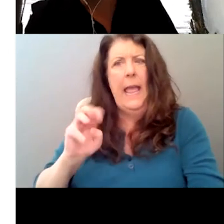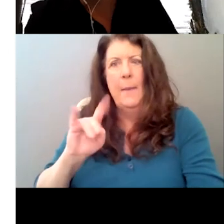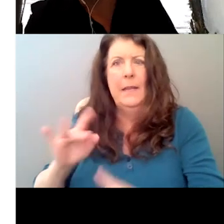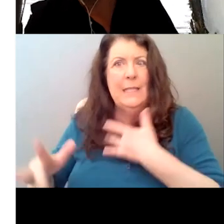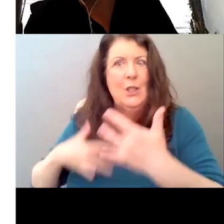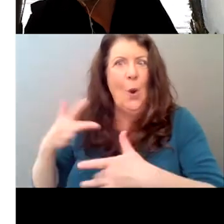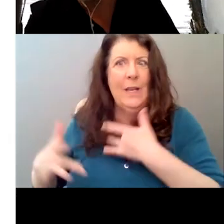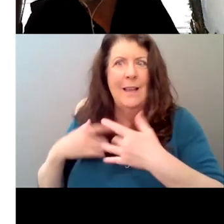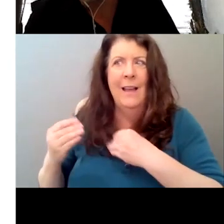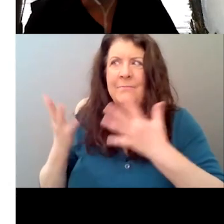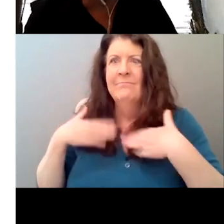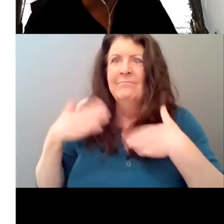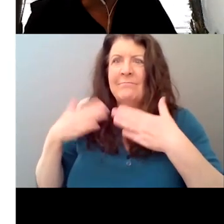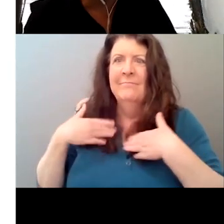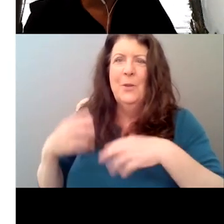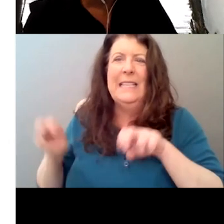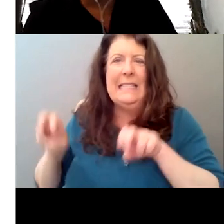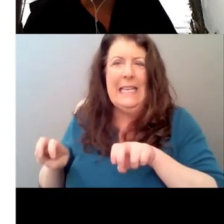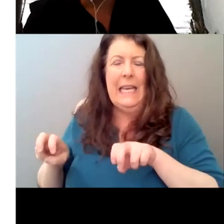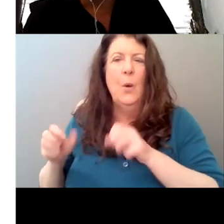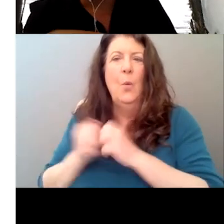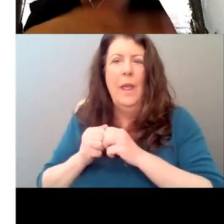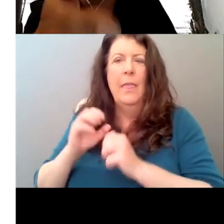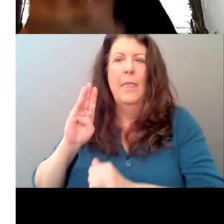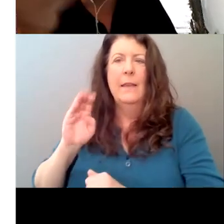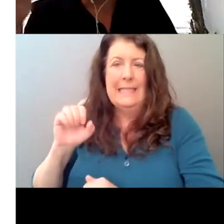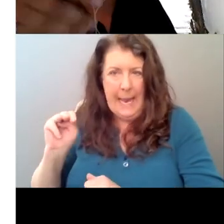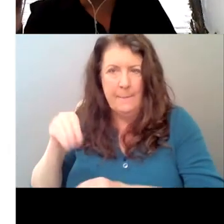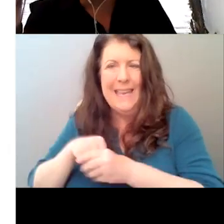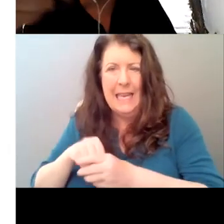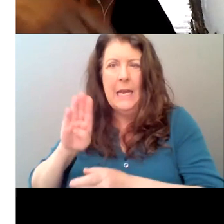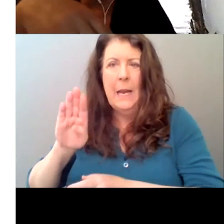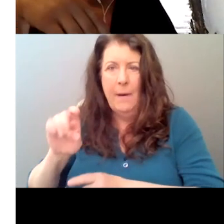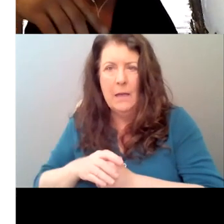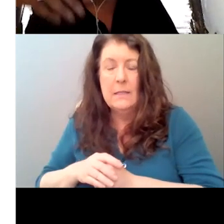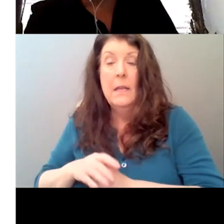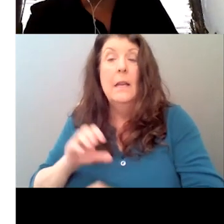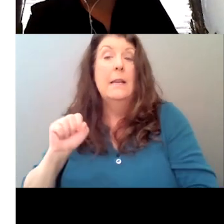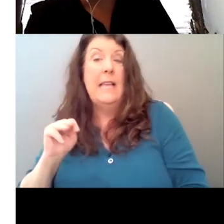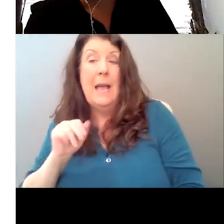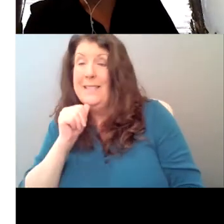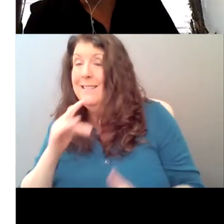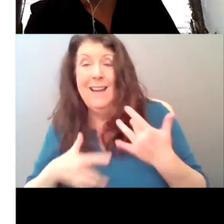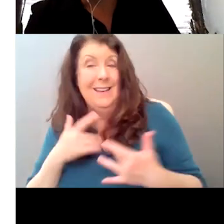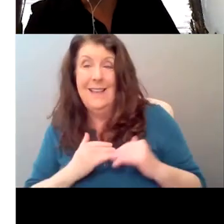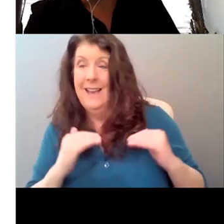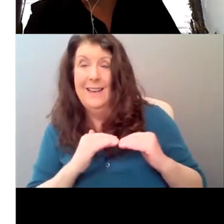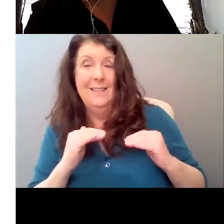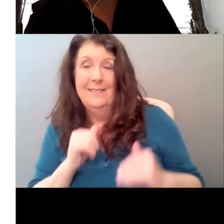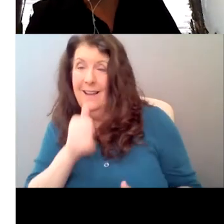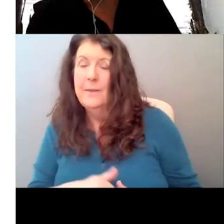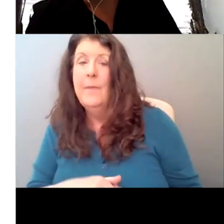box with Sam and Sam is not so excited about it, but, uh, they're, they're, they're whispering, they're gossiping. And in the script, uh, you don't